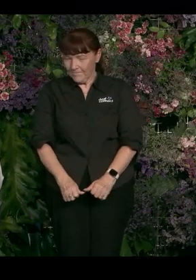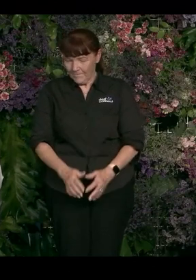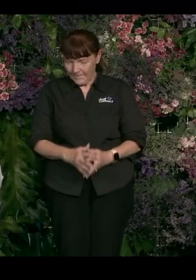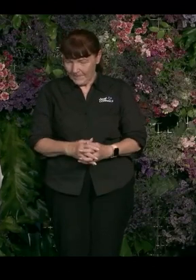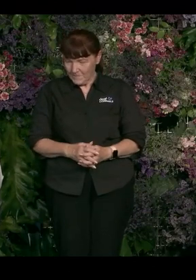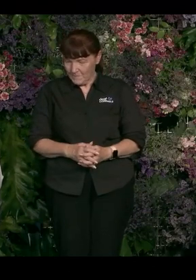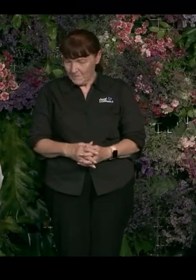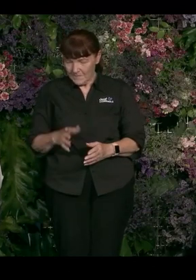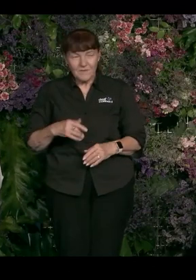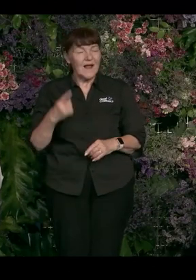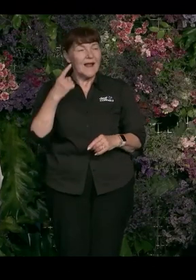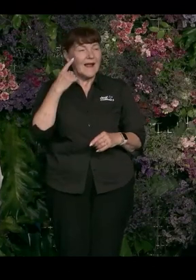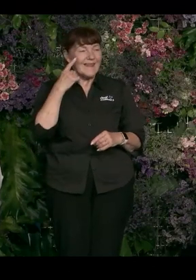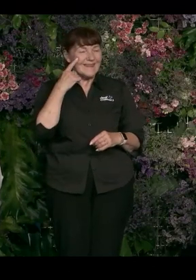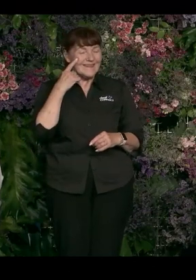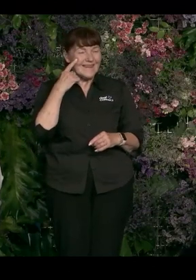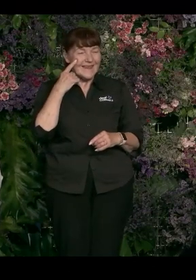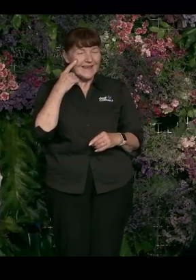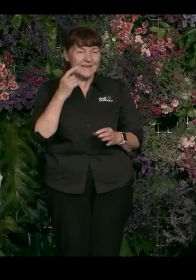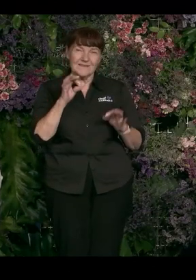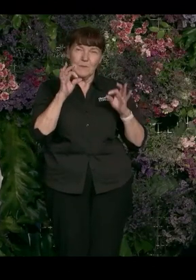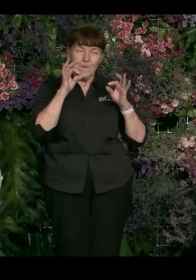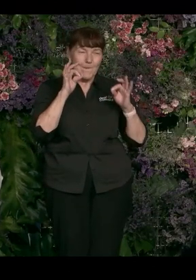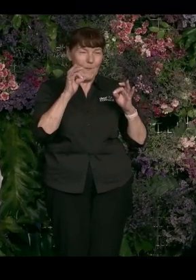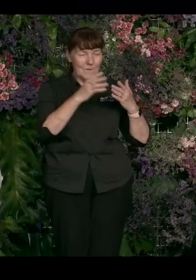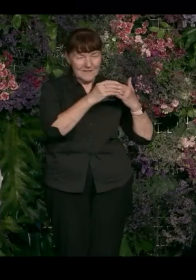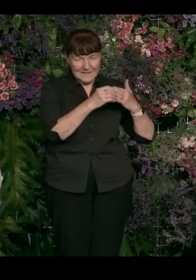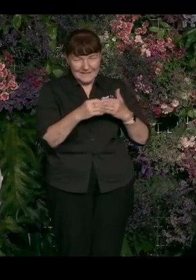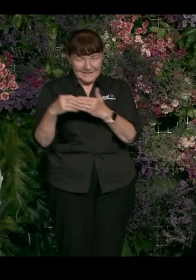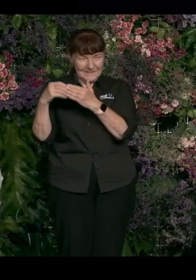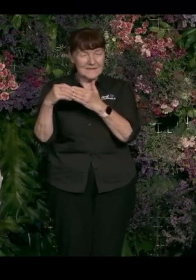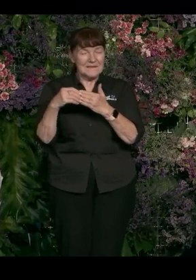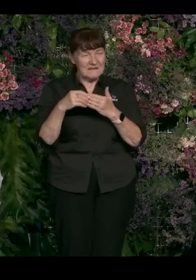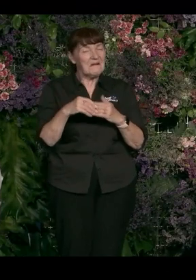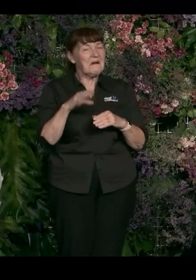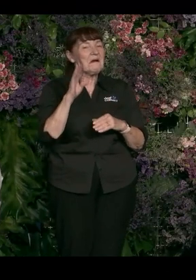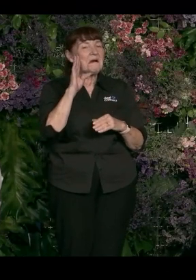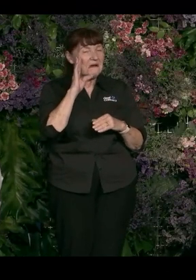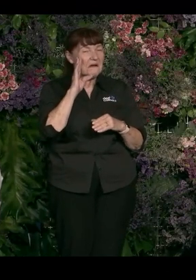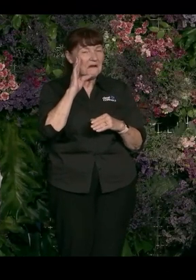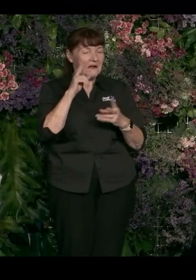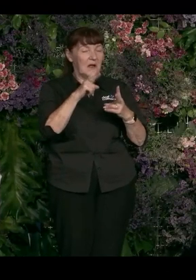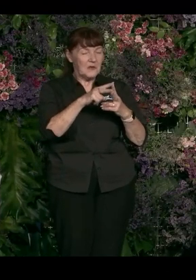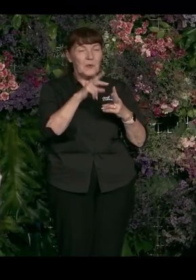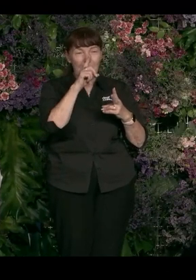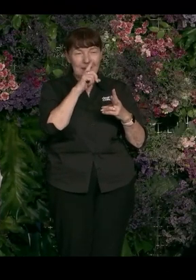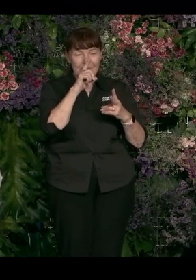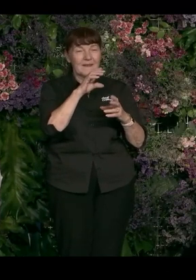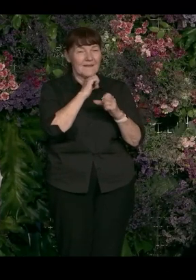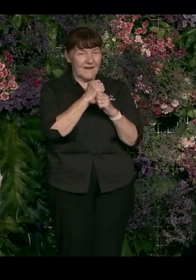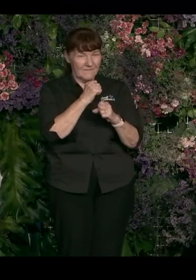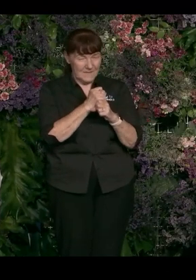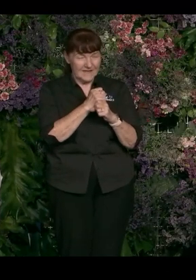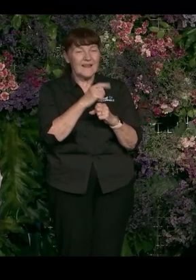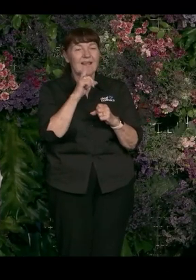I think that's a kind of perfect segue hearing from two people in the government and then a union. And Todd, you